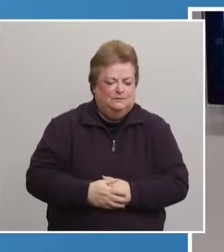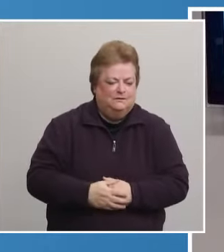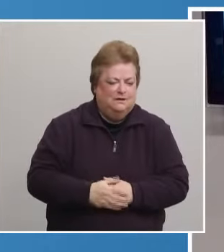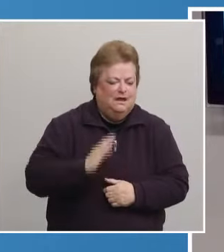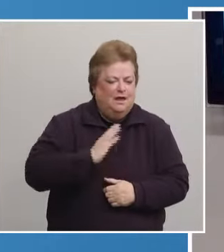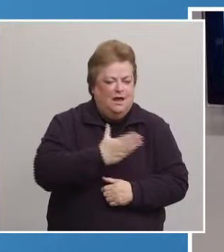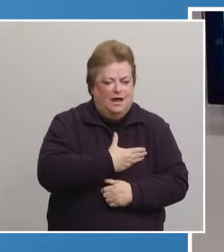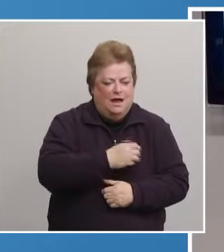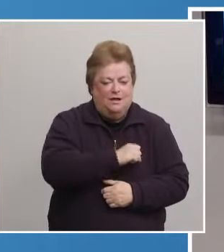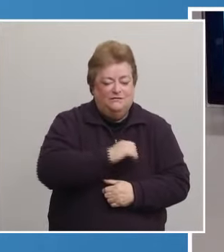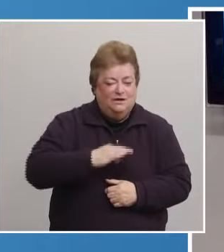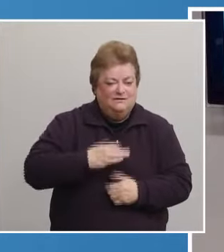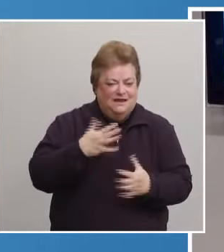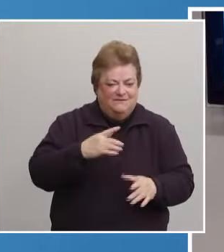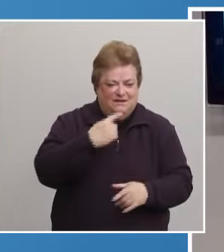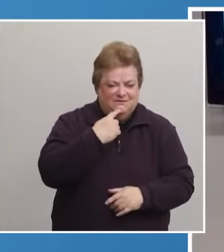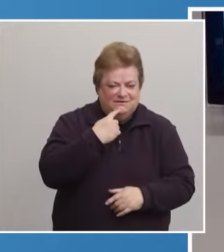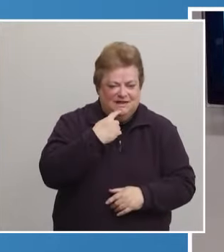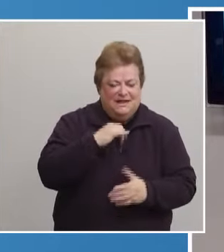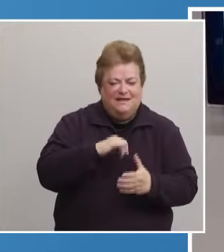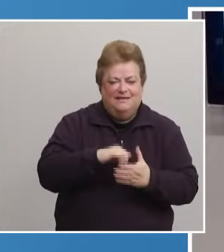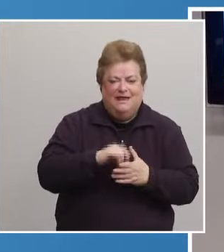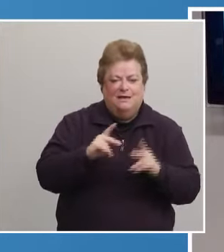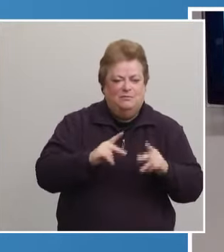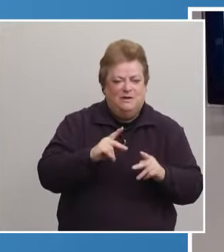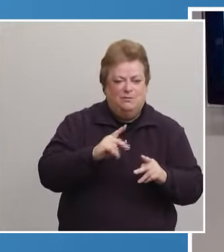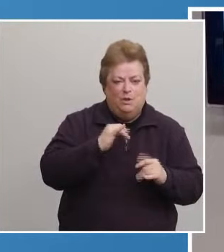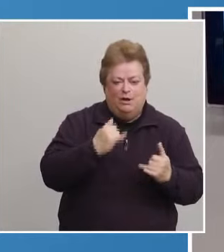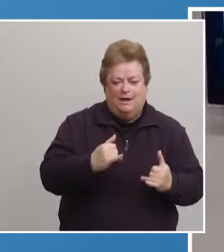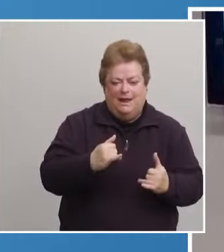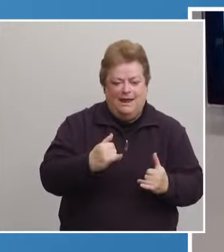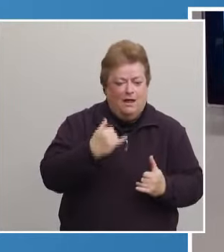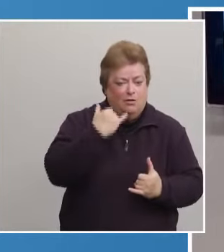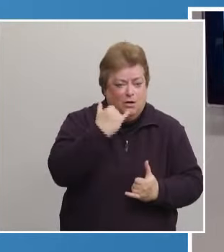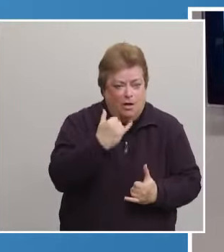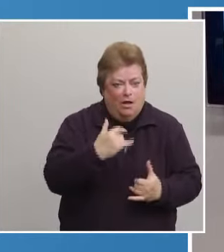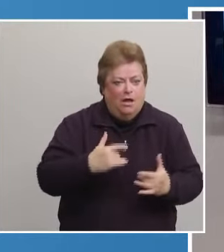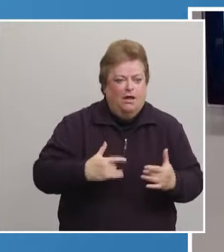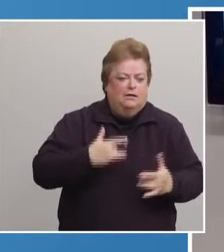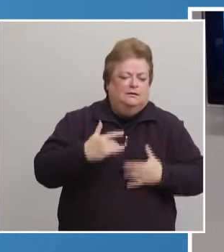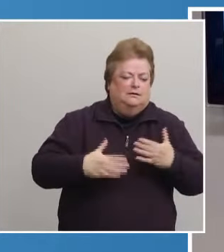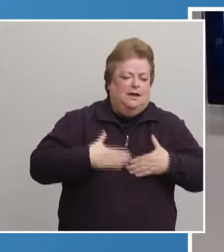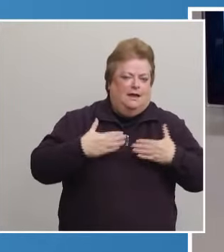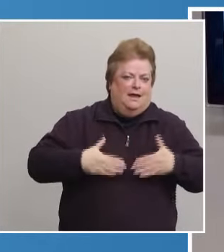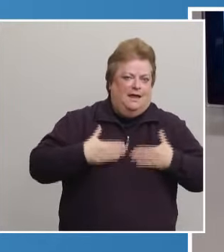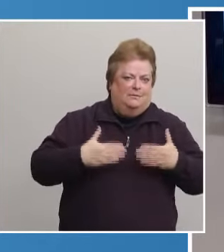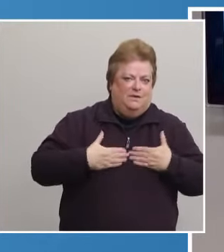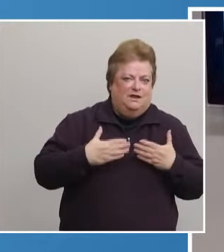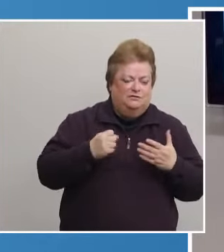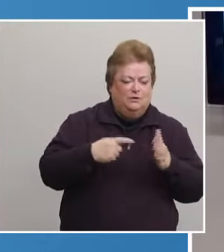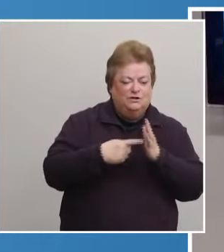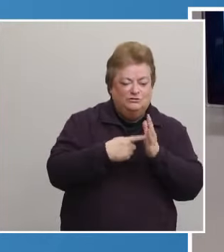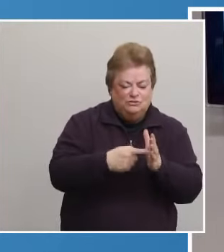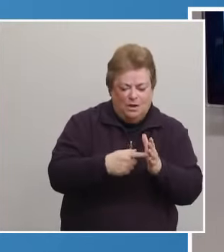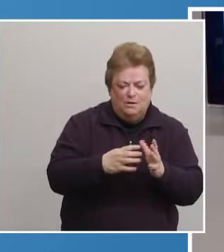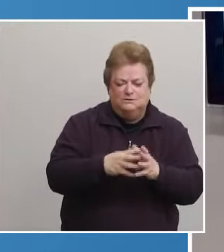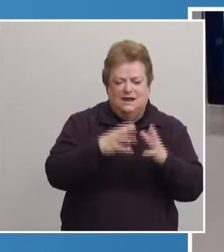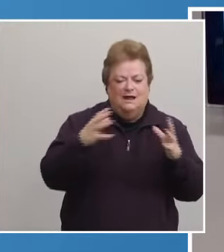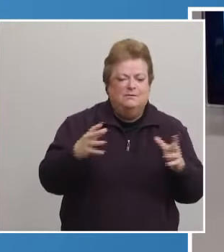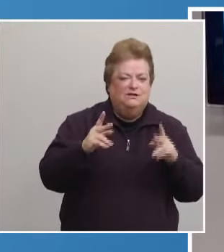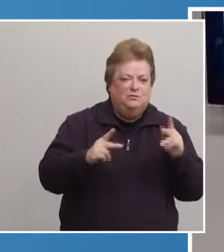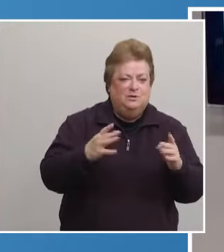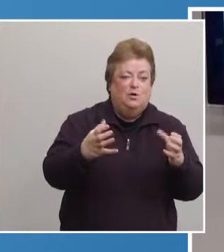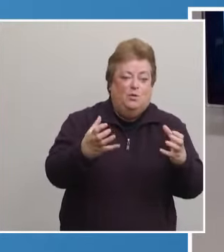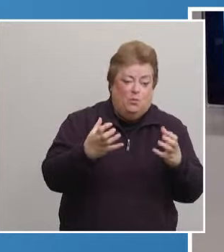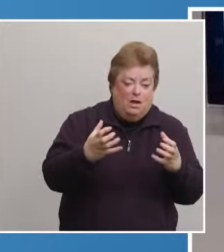have said how happy people are. You know, it's an indicator of how much people want to get this